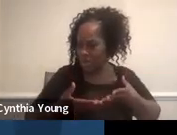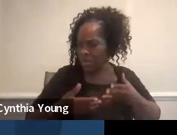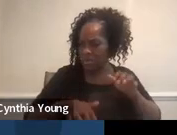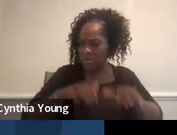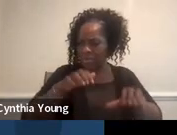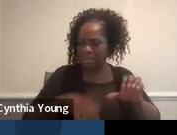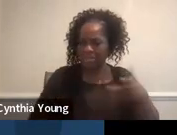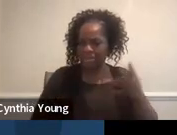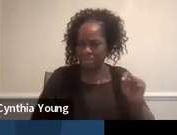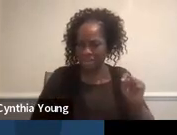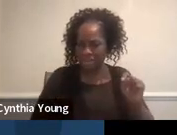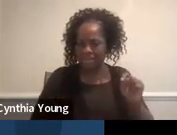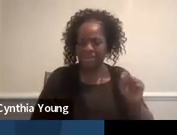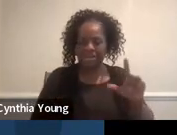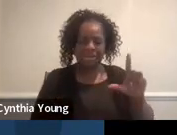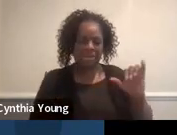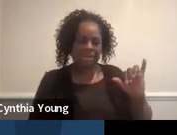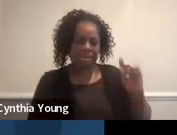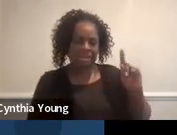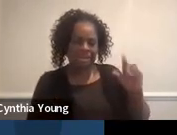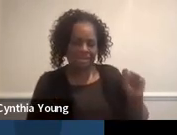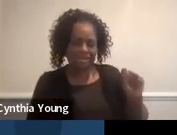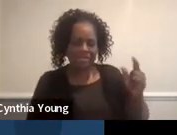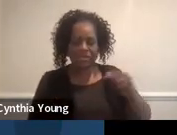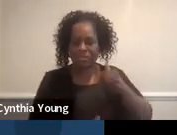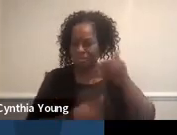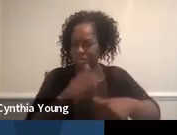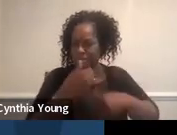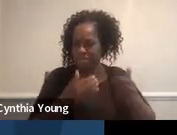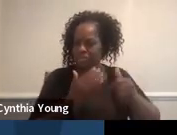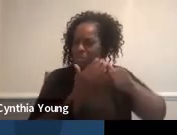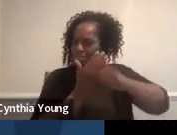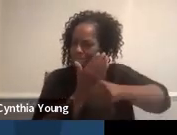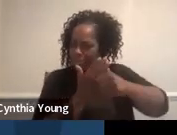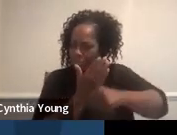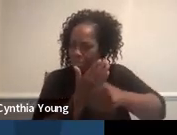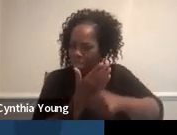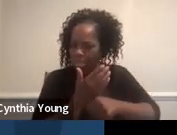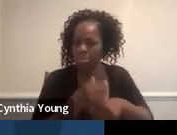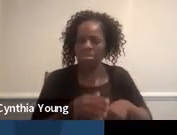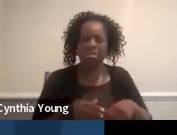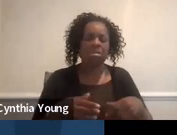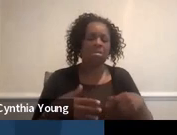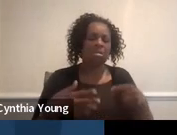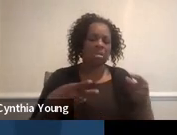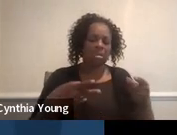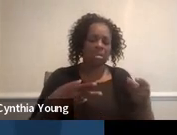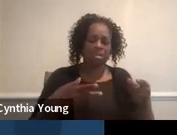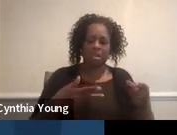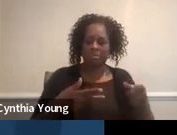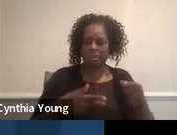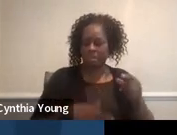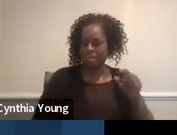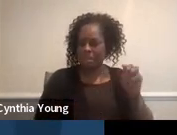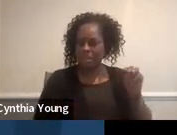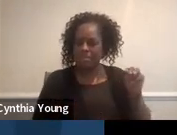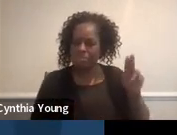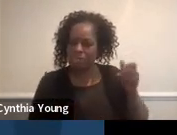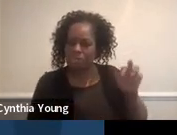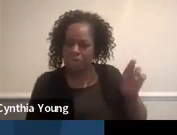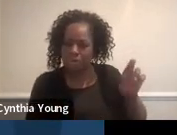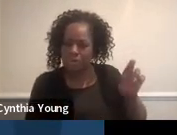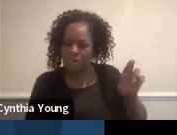Links to the procedural manual and muser in the chat